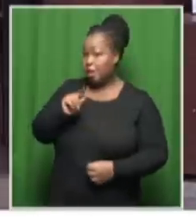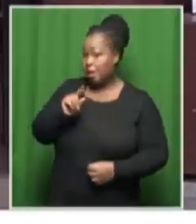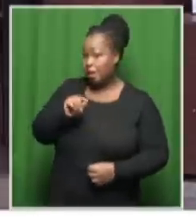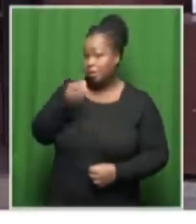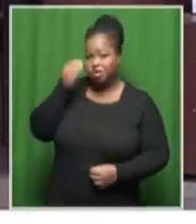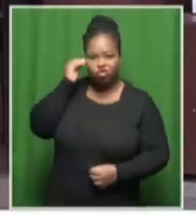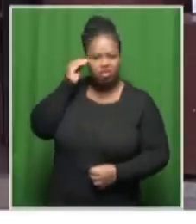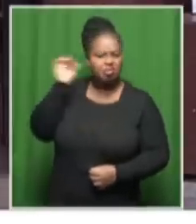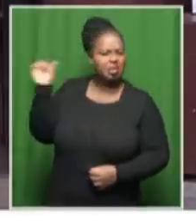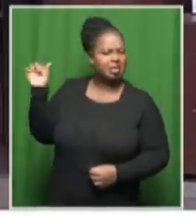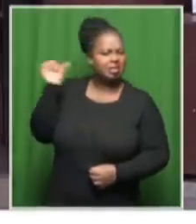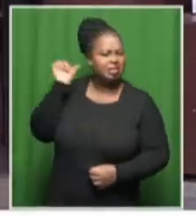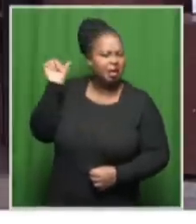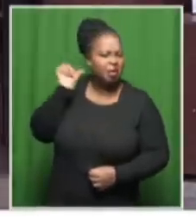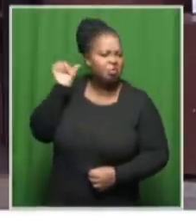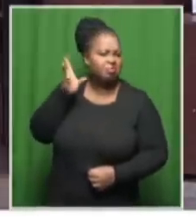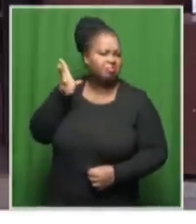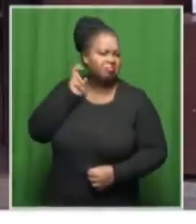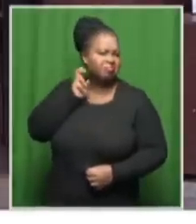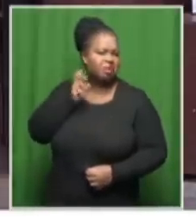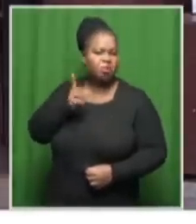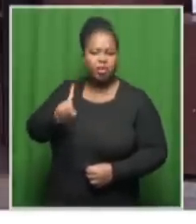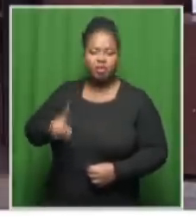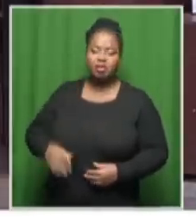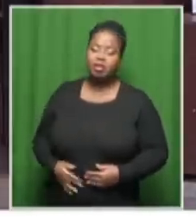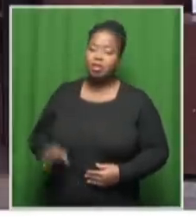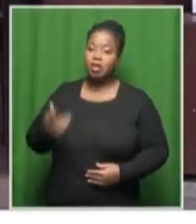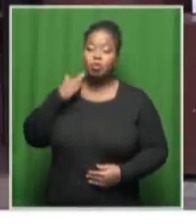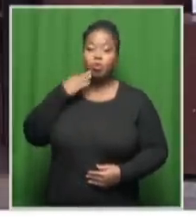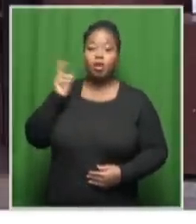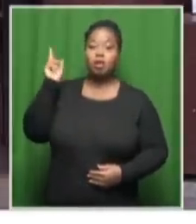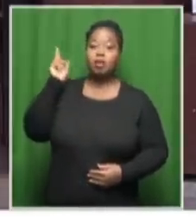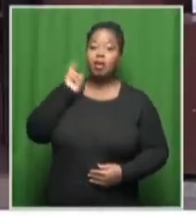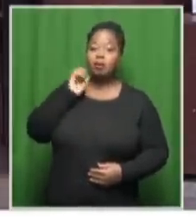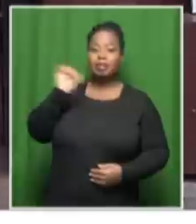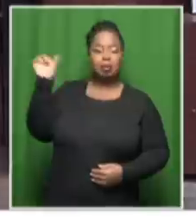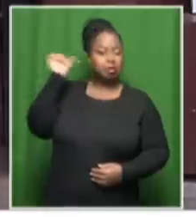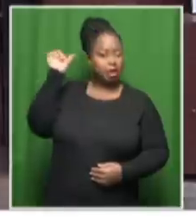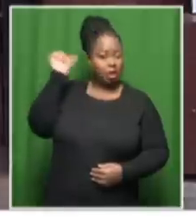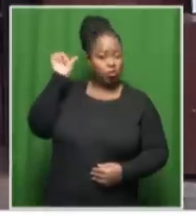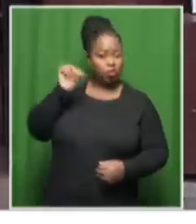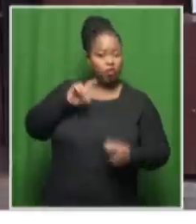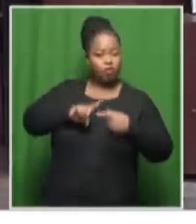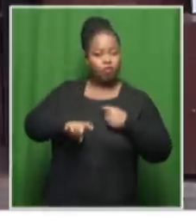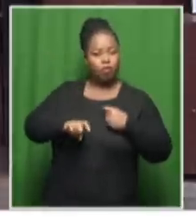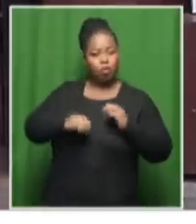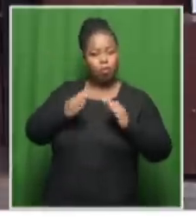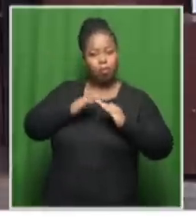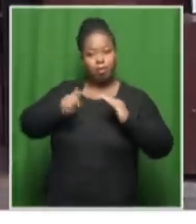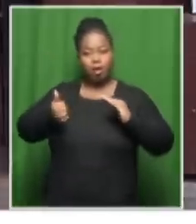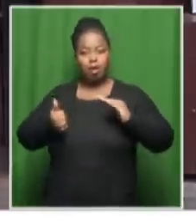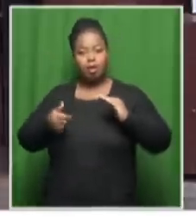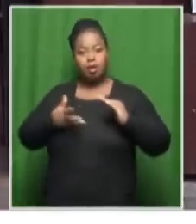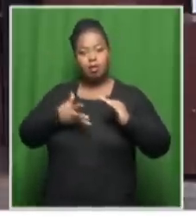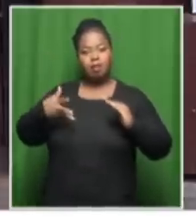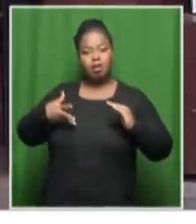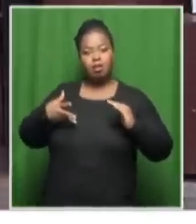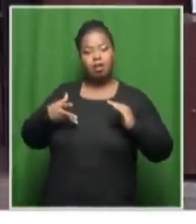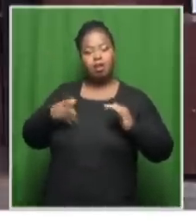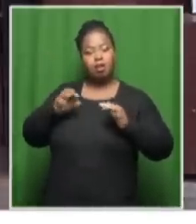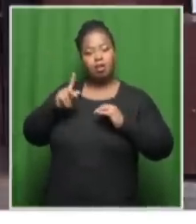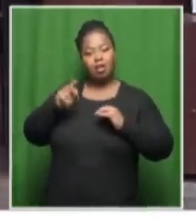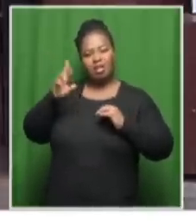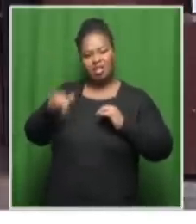hear what sounds those were. And after hearing some sounds coming from Kelly Kumalo's mother's house, Gladness Kumalo,